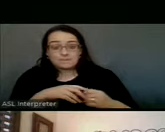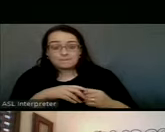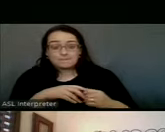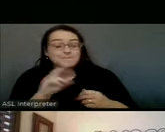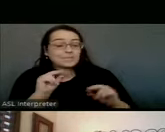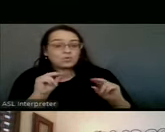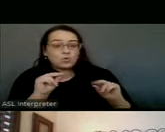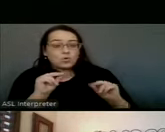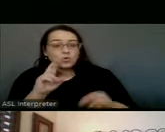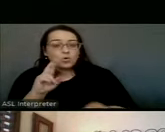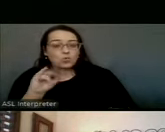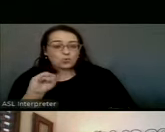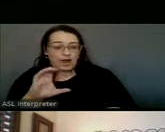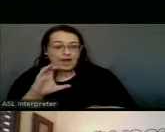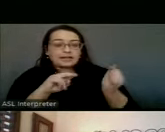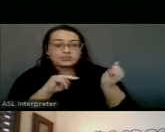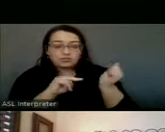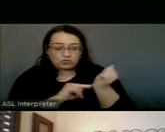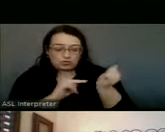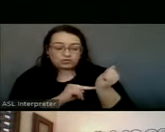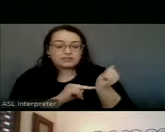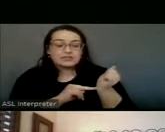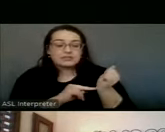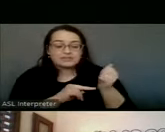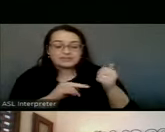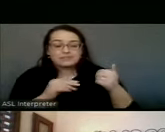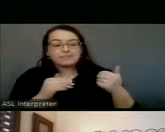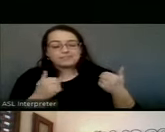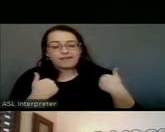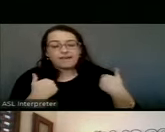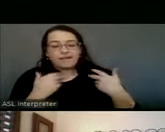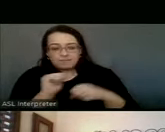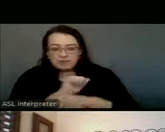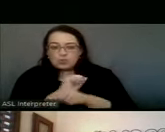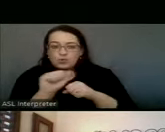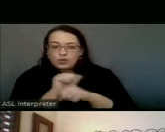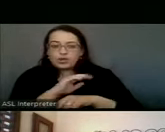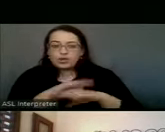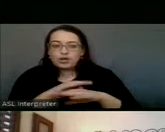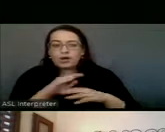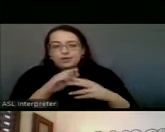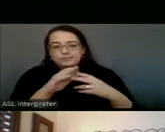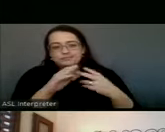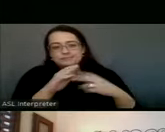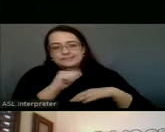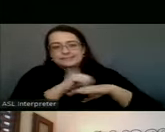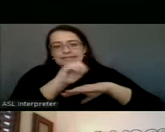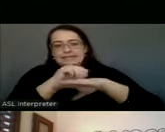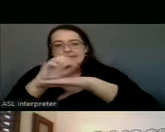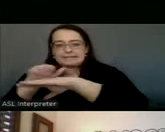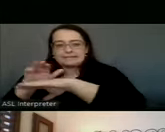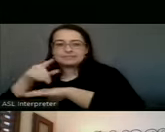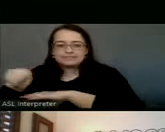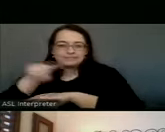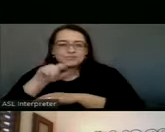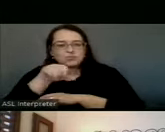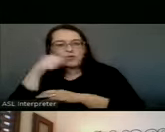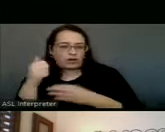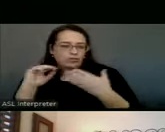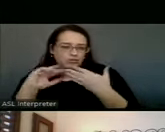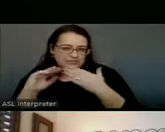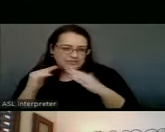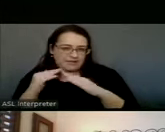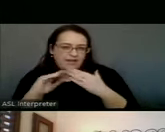No, so the RAC nurses, um, they have their, they have been working on demobilization of that group.